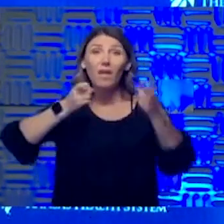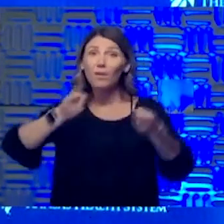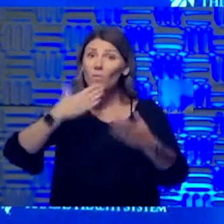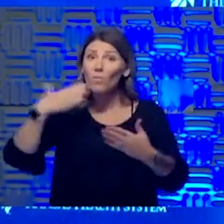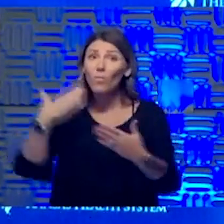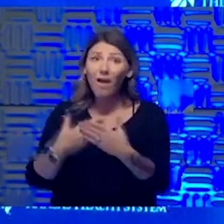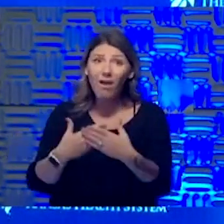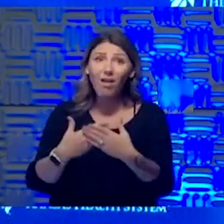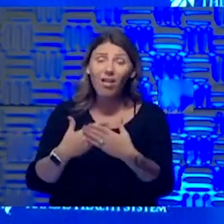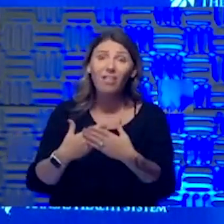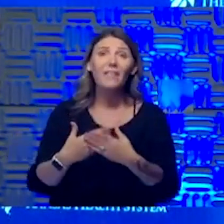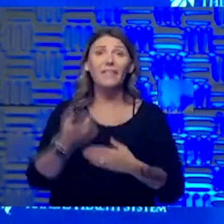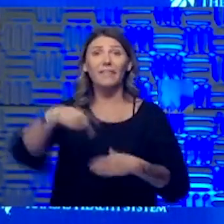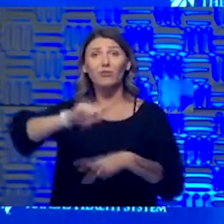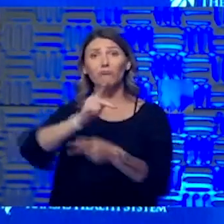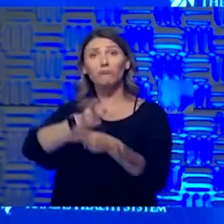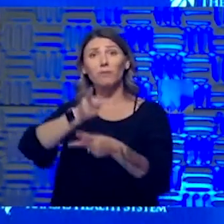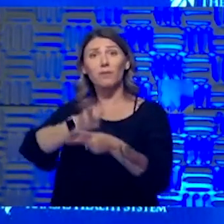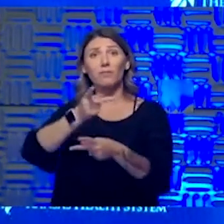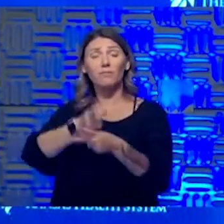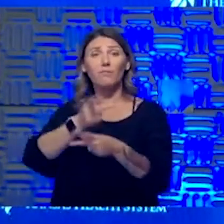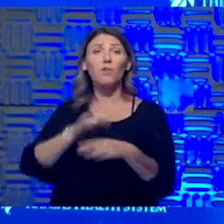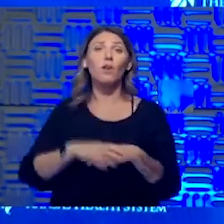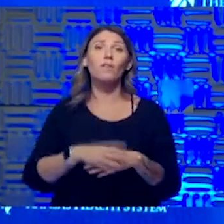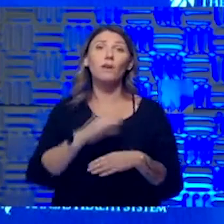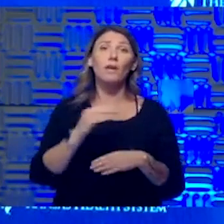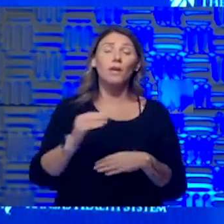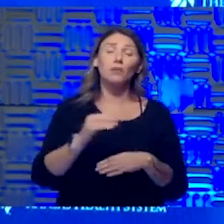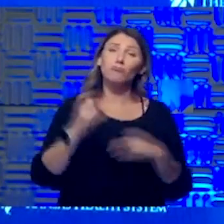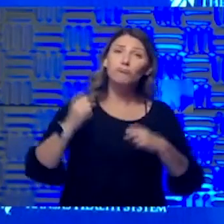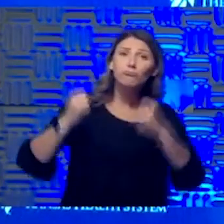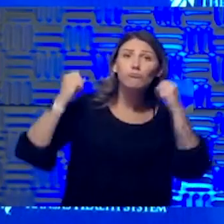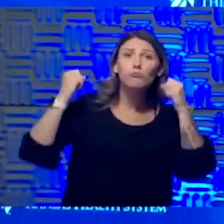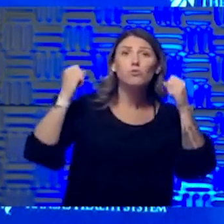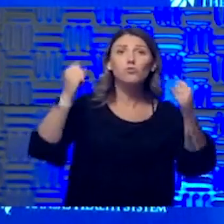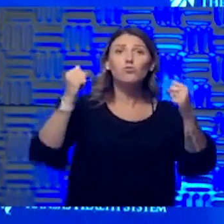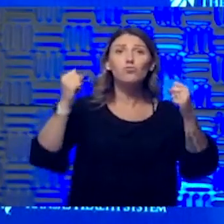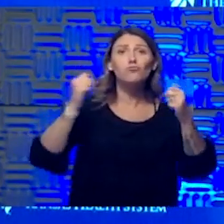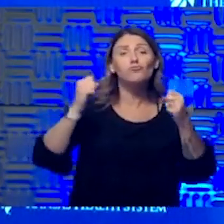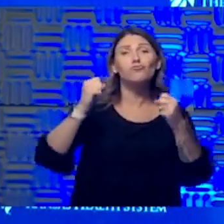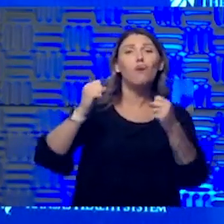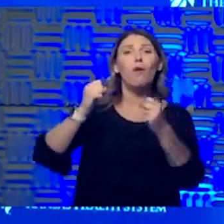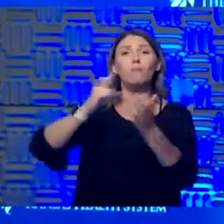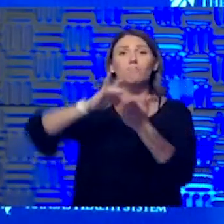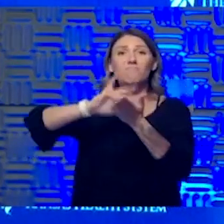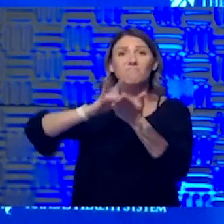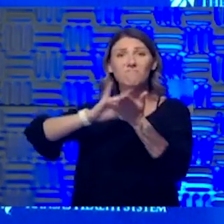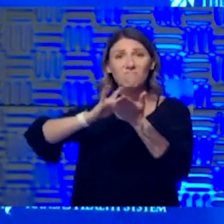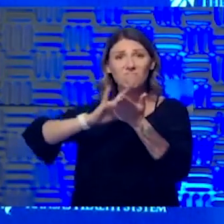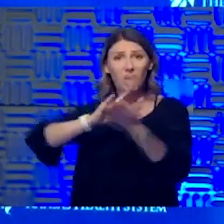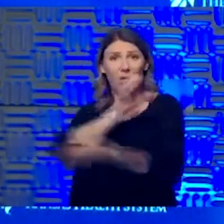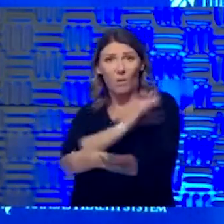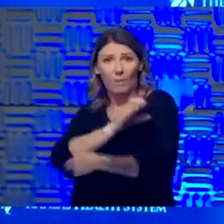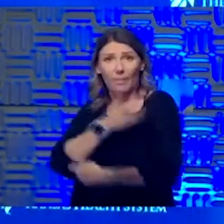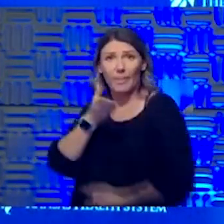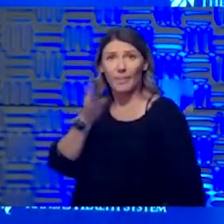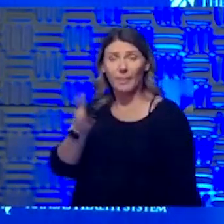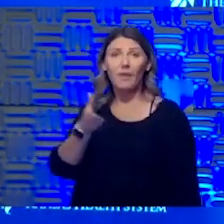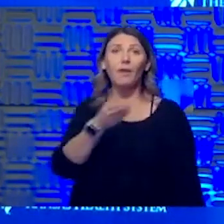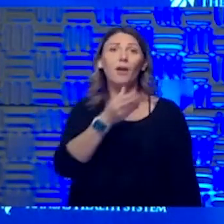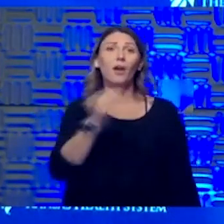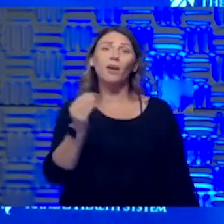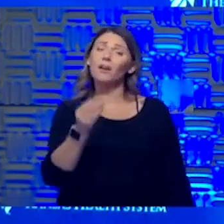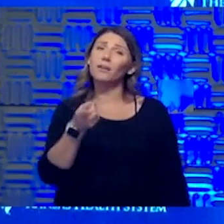and there they're taken care of. And they've got a strong infirmary. And I think they've done a really good job. We've had a few of their folks, but they really do